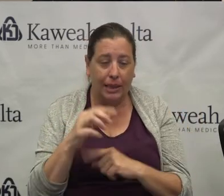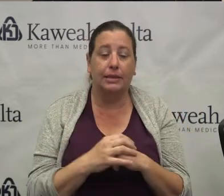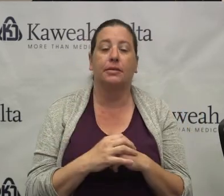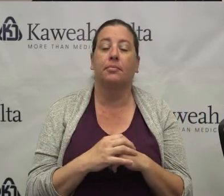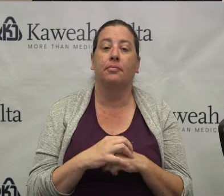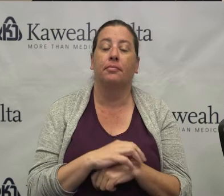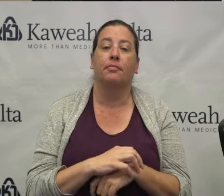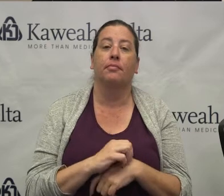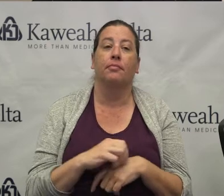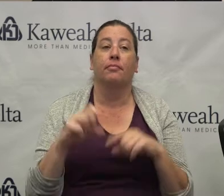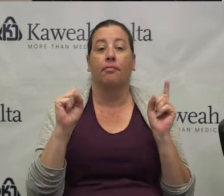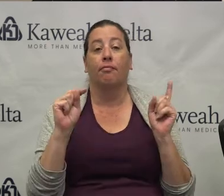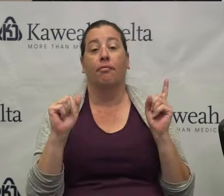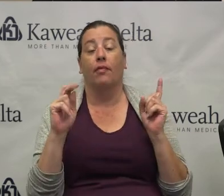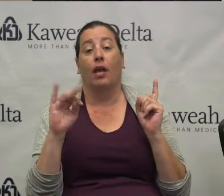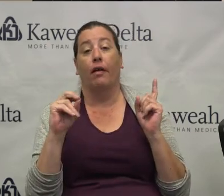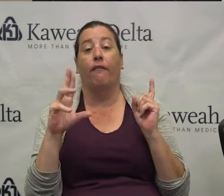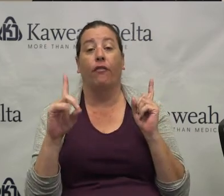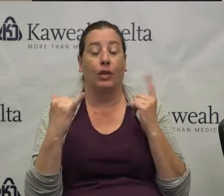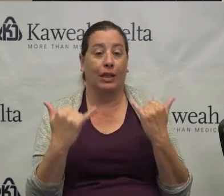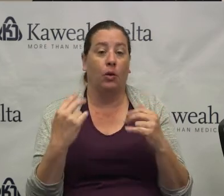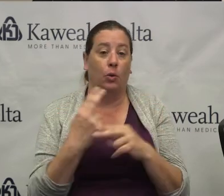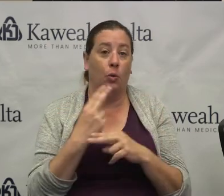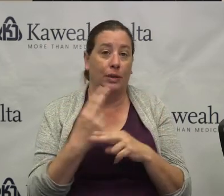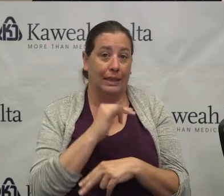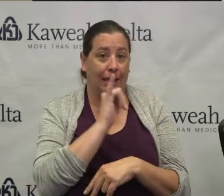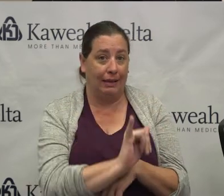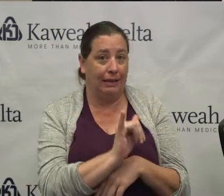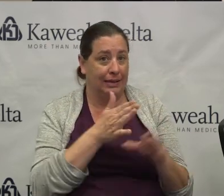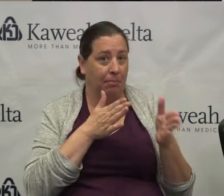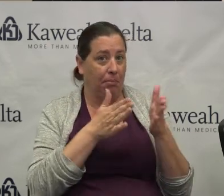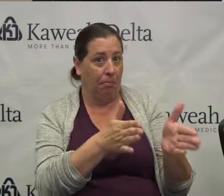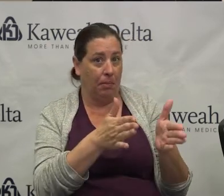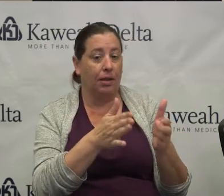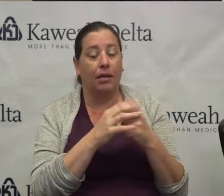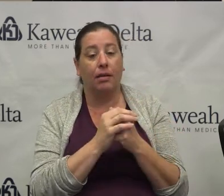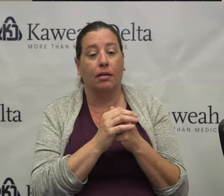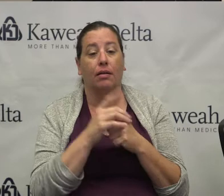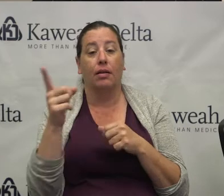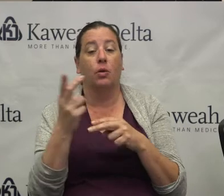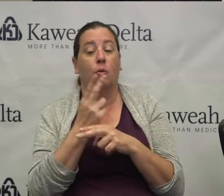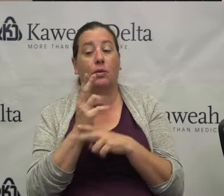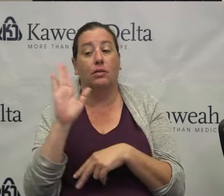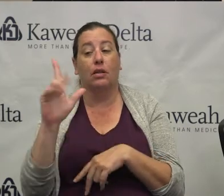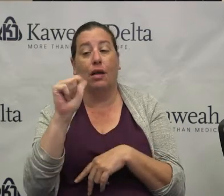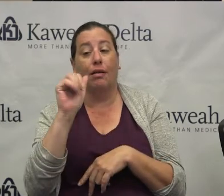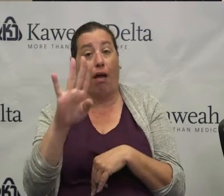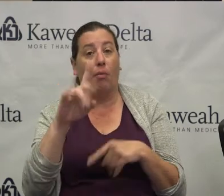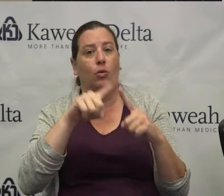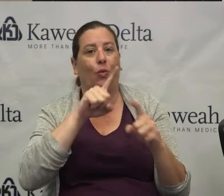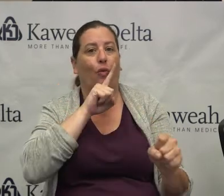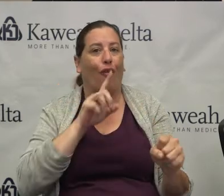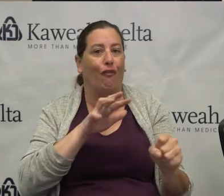is now using this methodology, and they used their laboratory to confirm